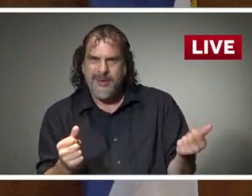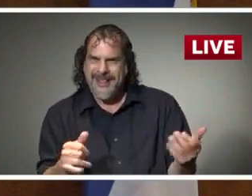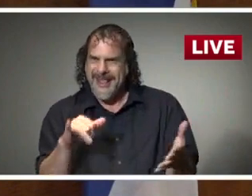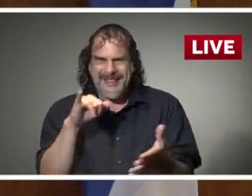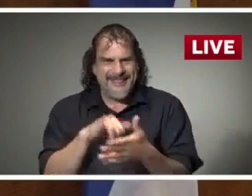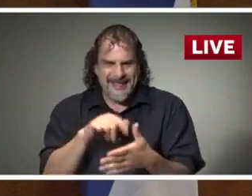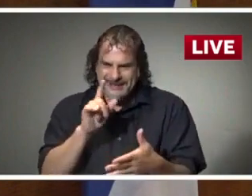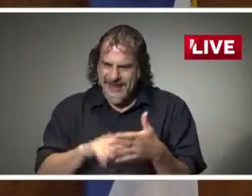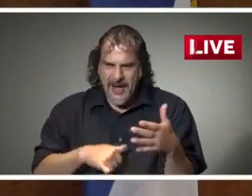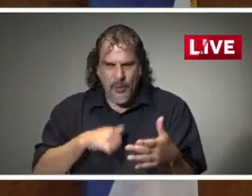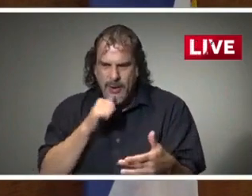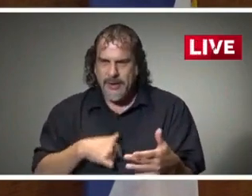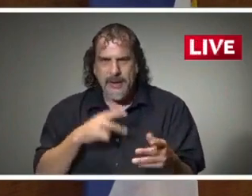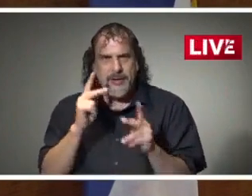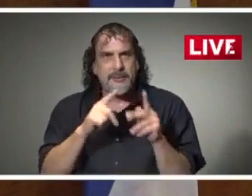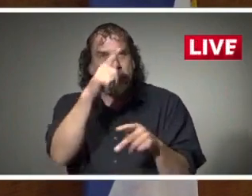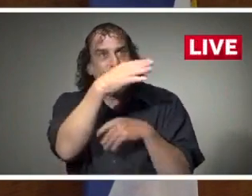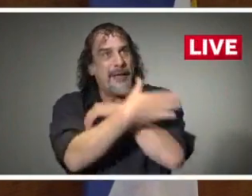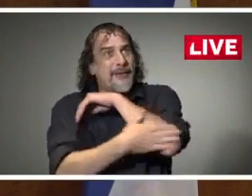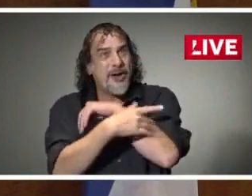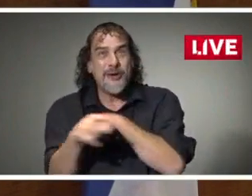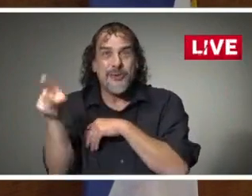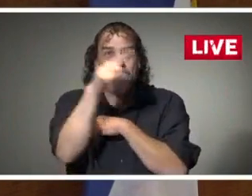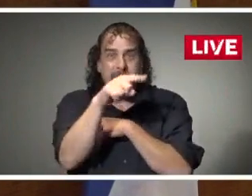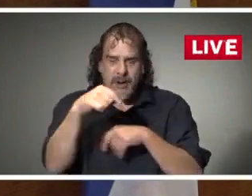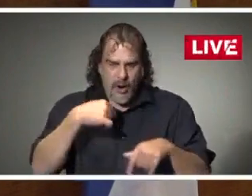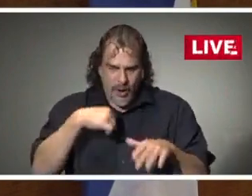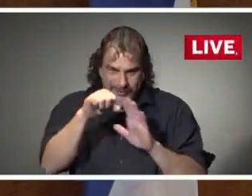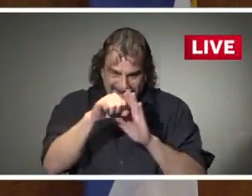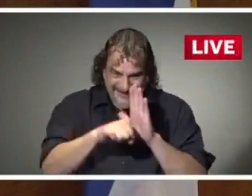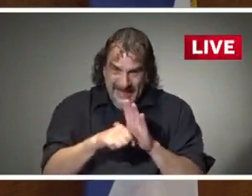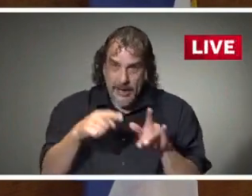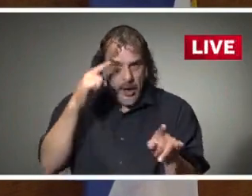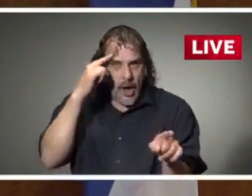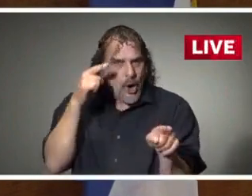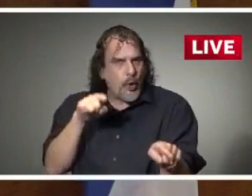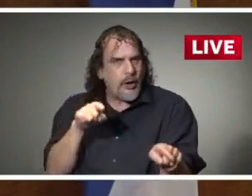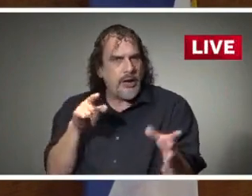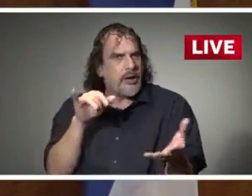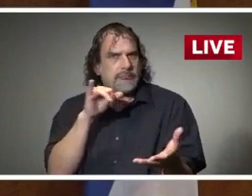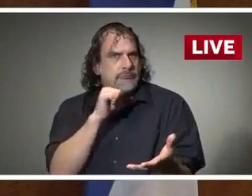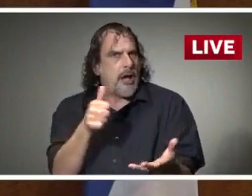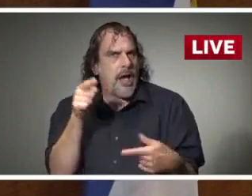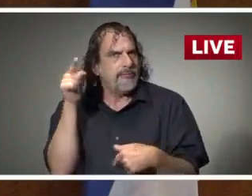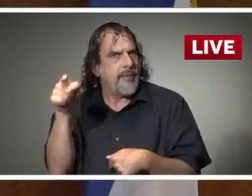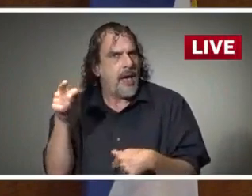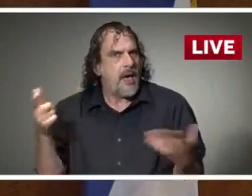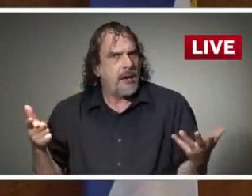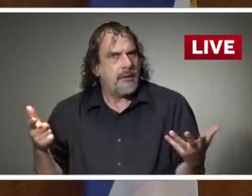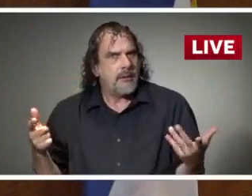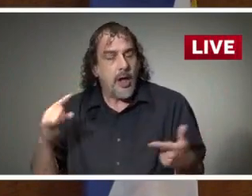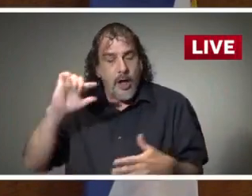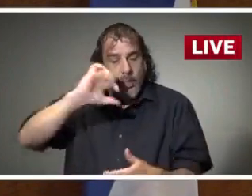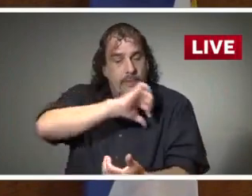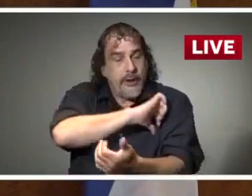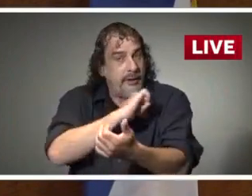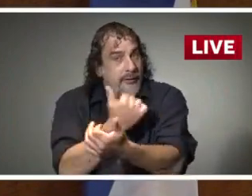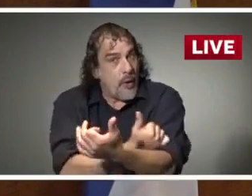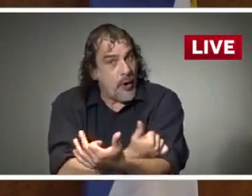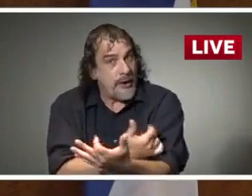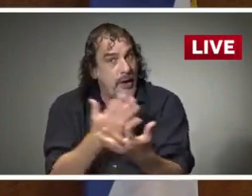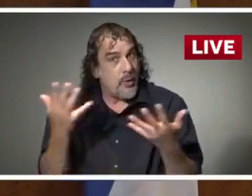country nor is that what the people of this state agreed to. The only authority that the government has comes from the consent